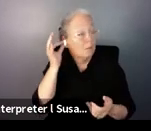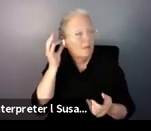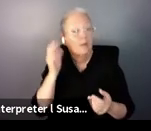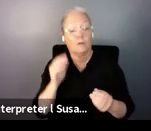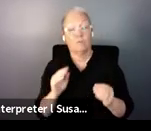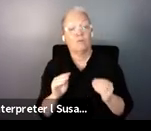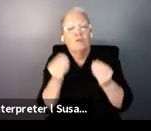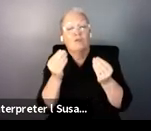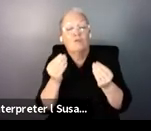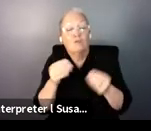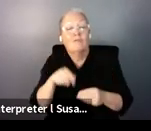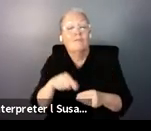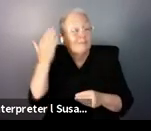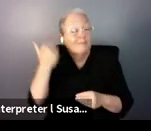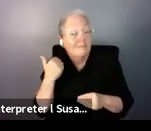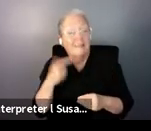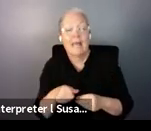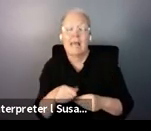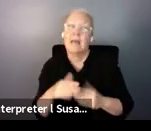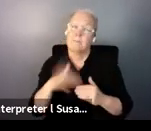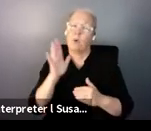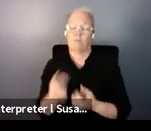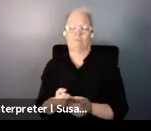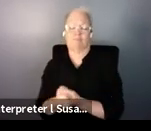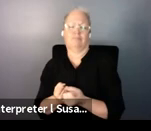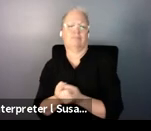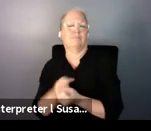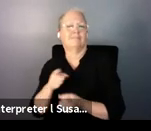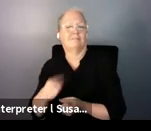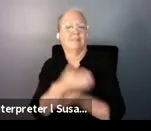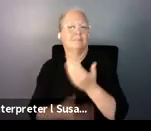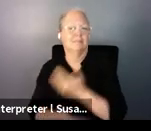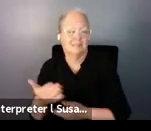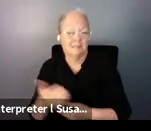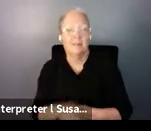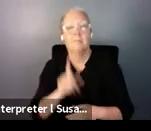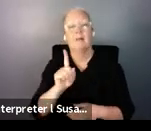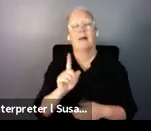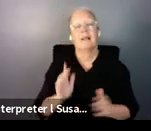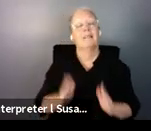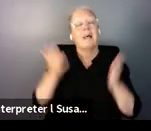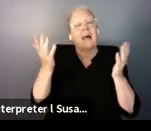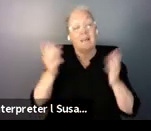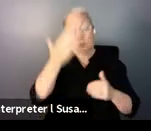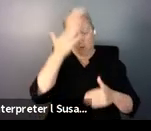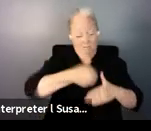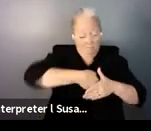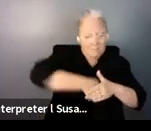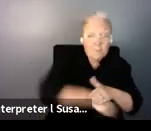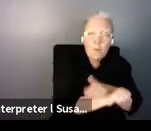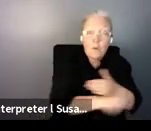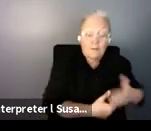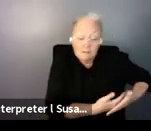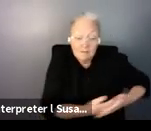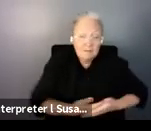in many cases. Across the life cycle, there are different needs. In childhood, we will need early